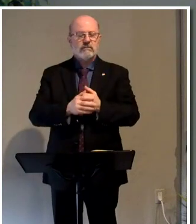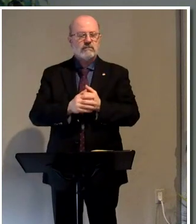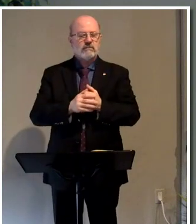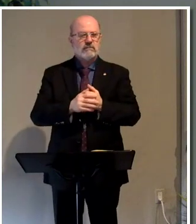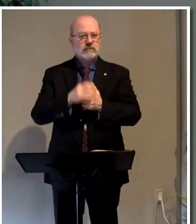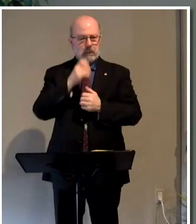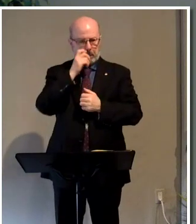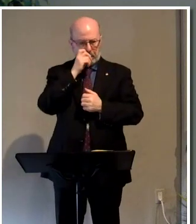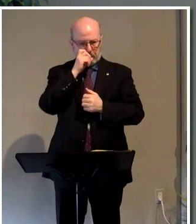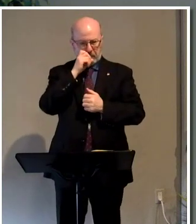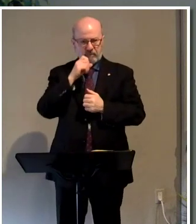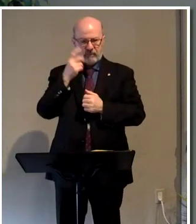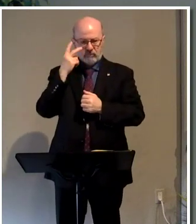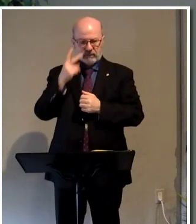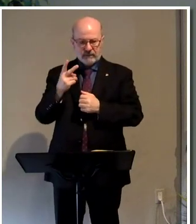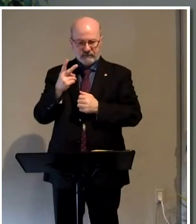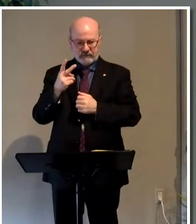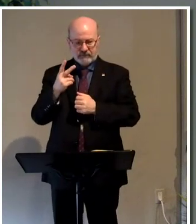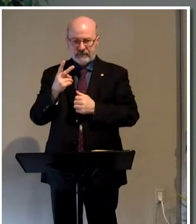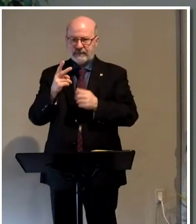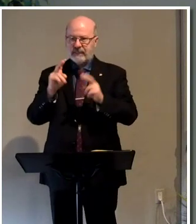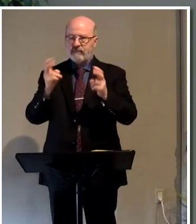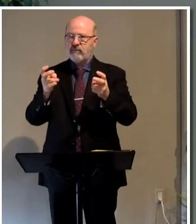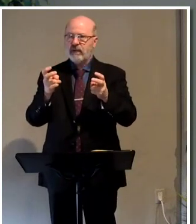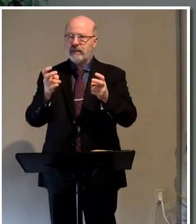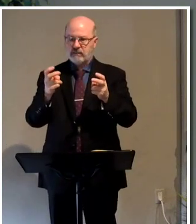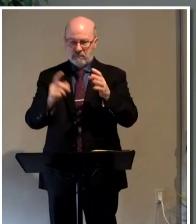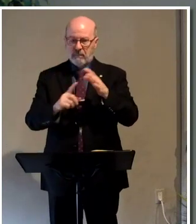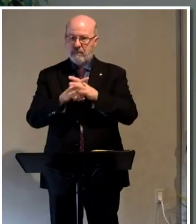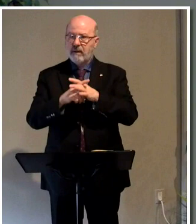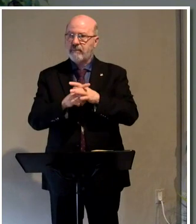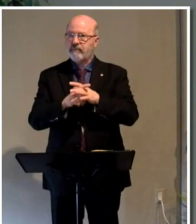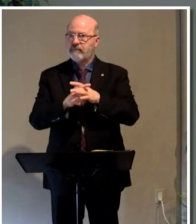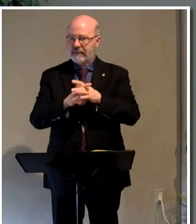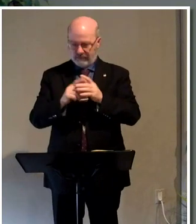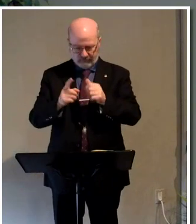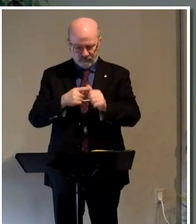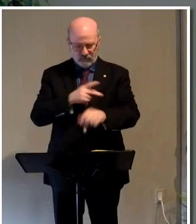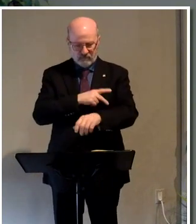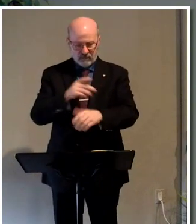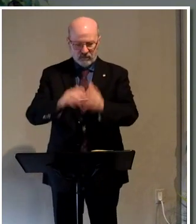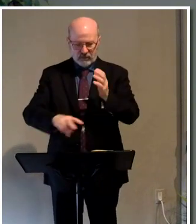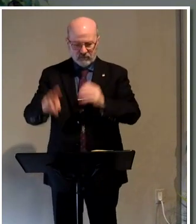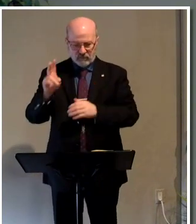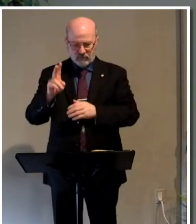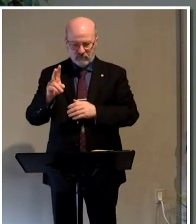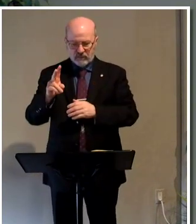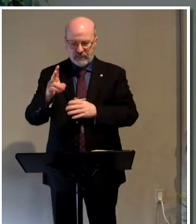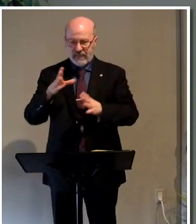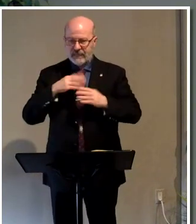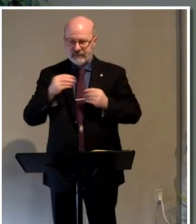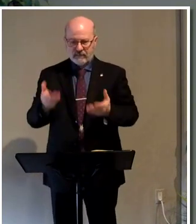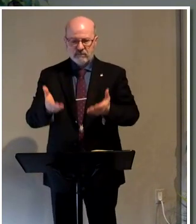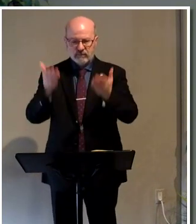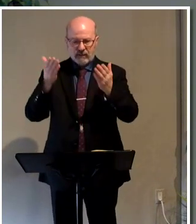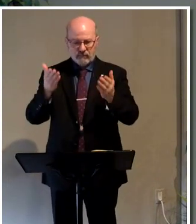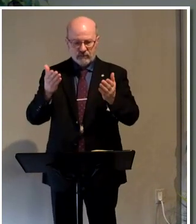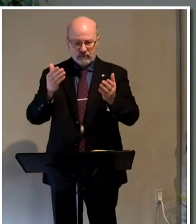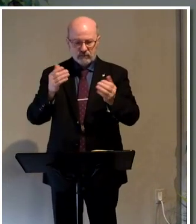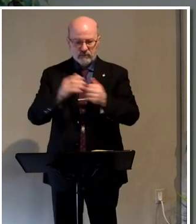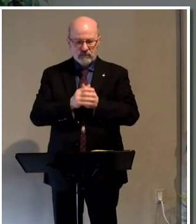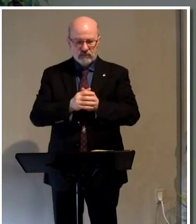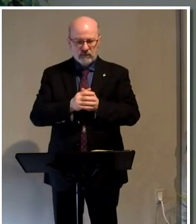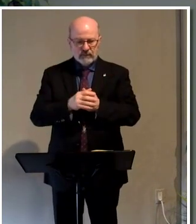is because we see that very phrase pop up in First Peter, chapter two, in verse five. So let's just